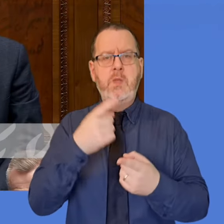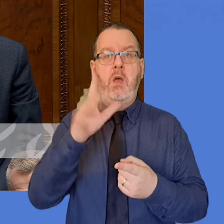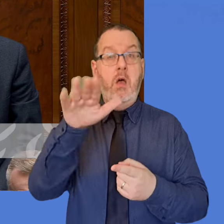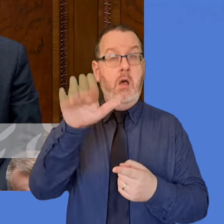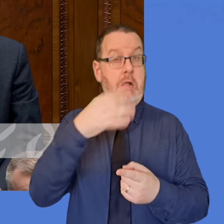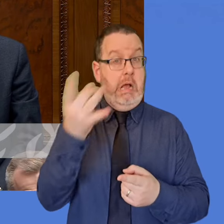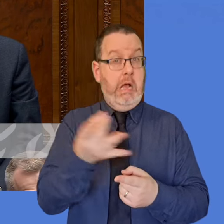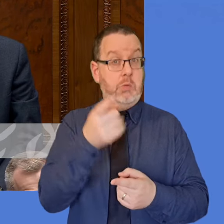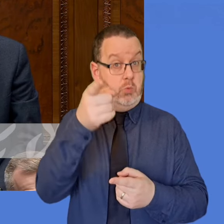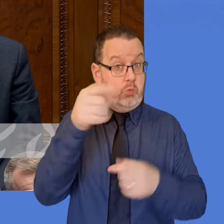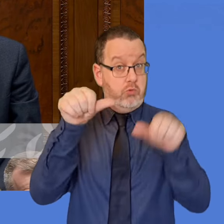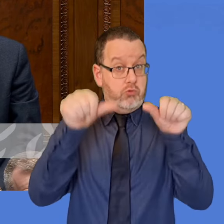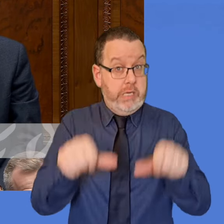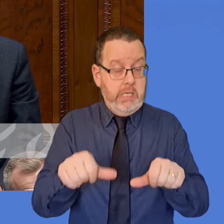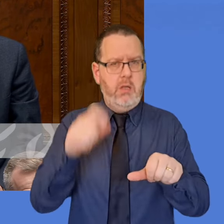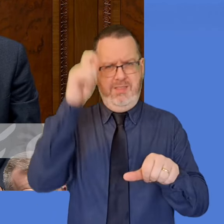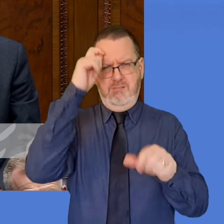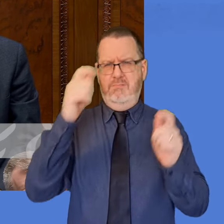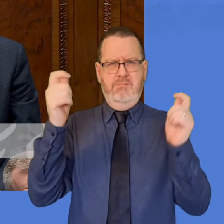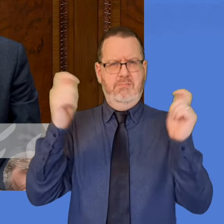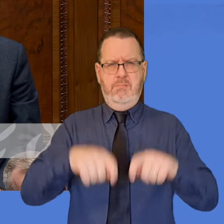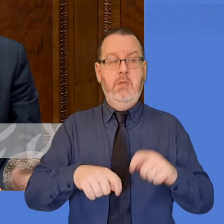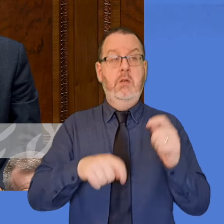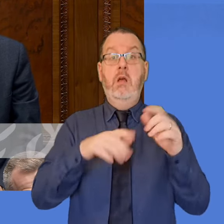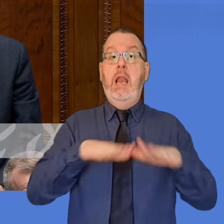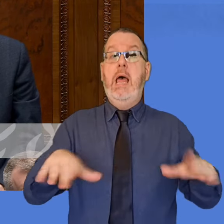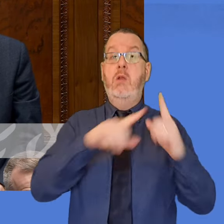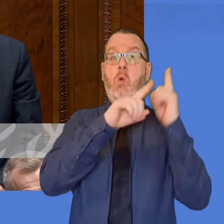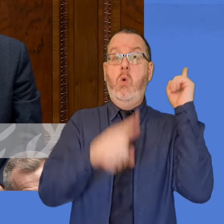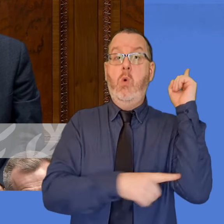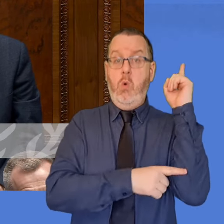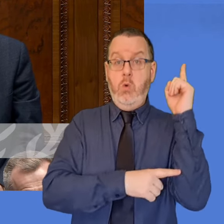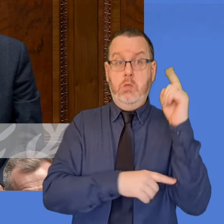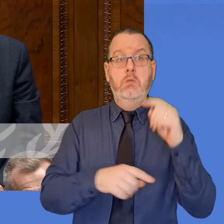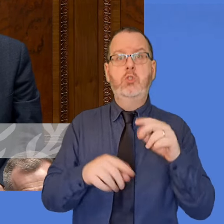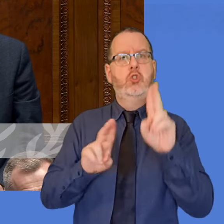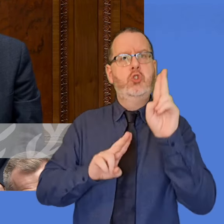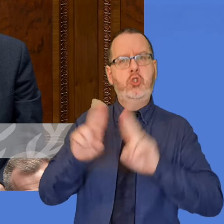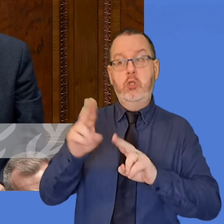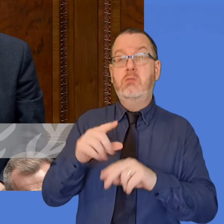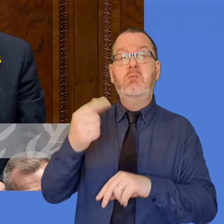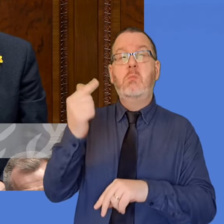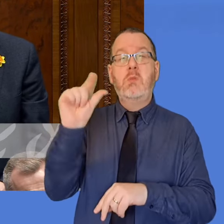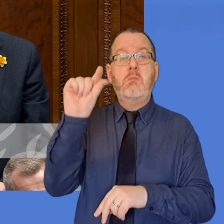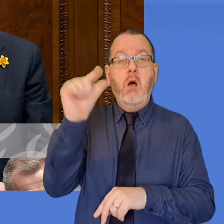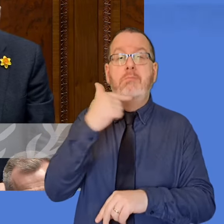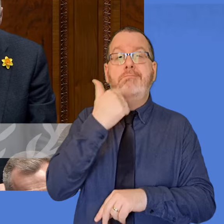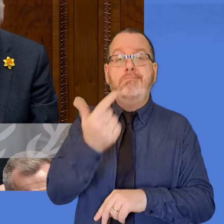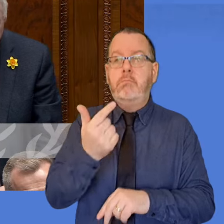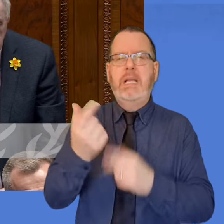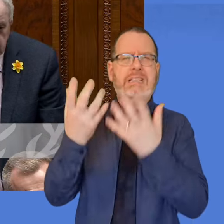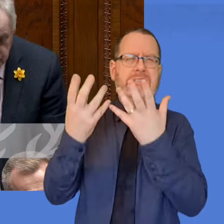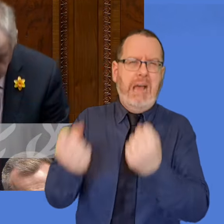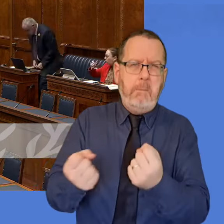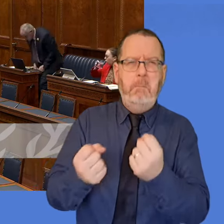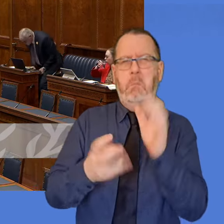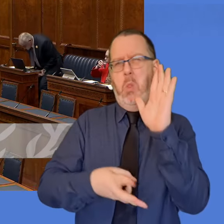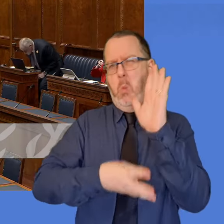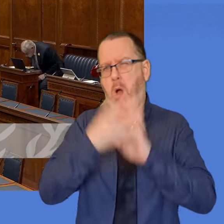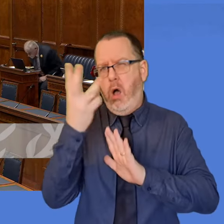landlords use notices to quit instead of addressing complaints from tenants such as dump, mould and necessary repairs?